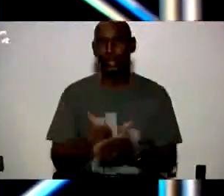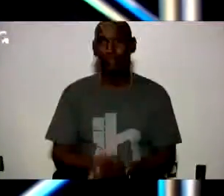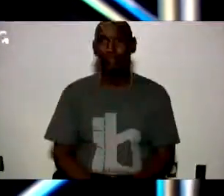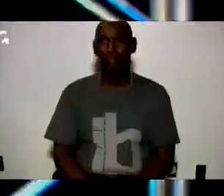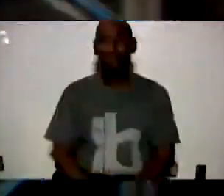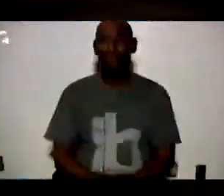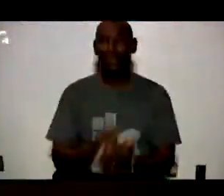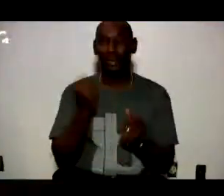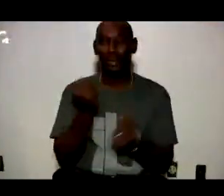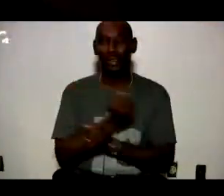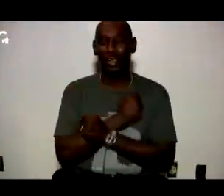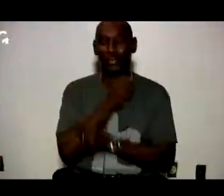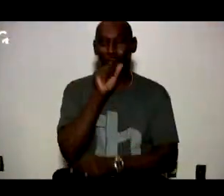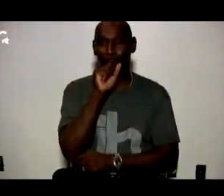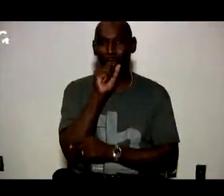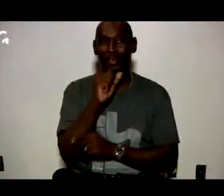you. Let's give them a round of applause.